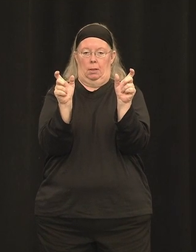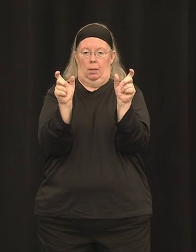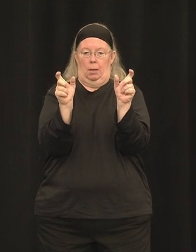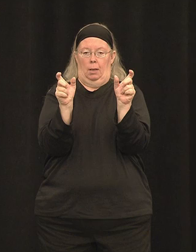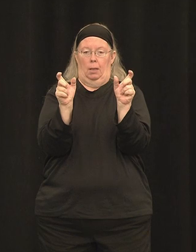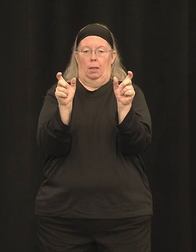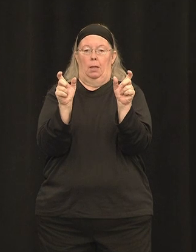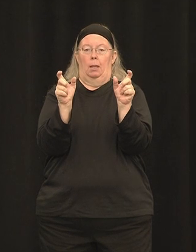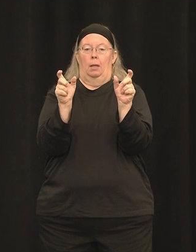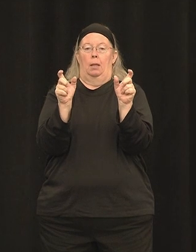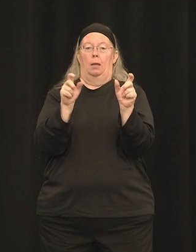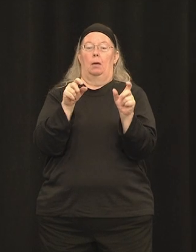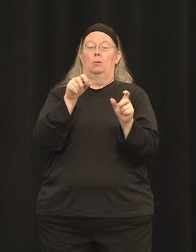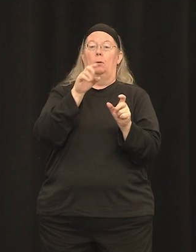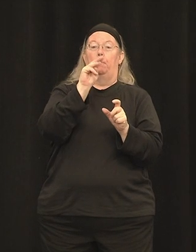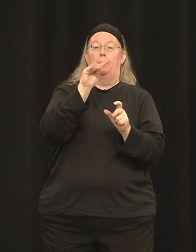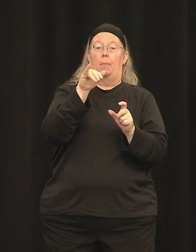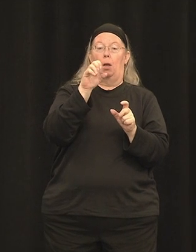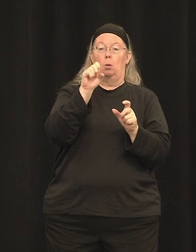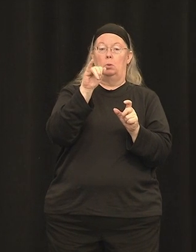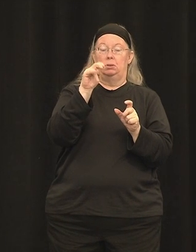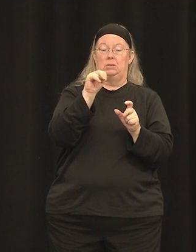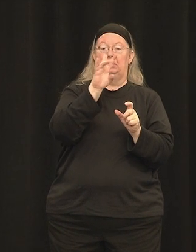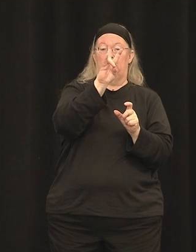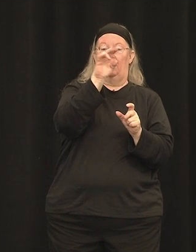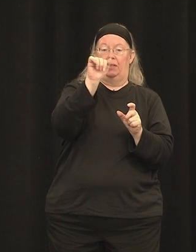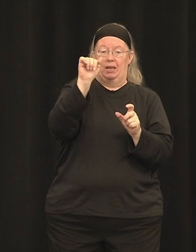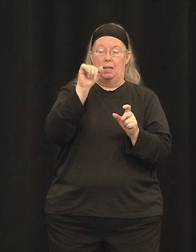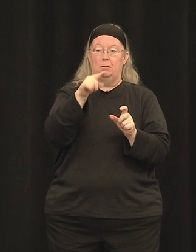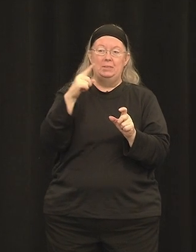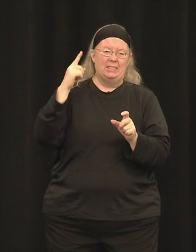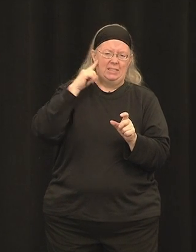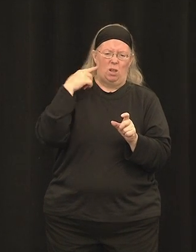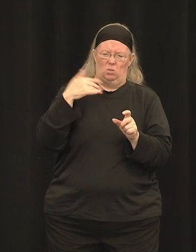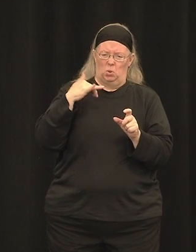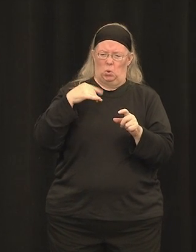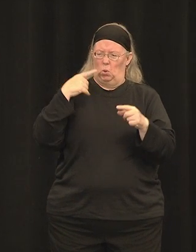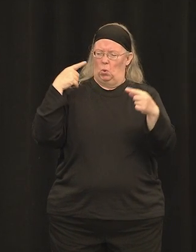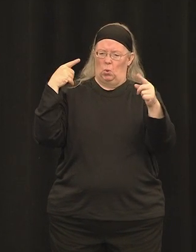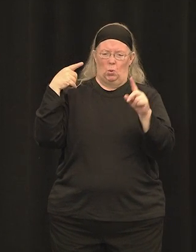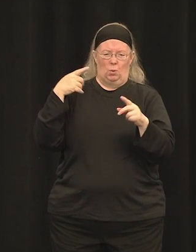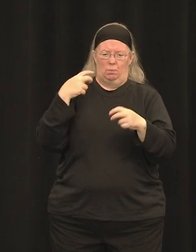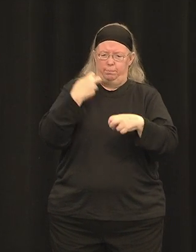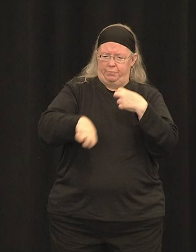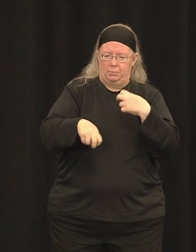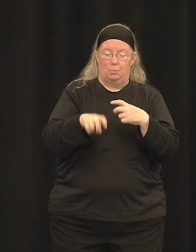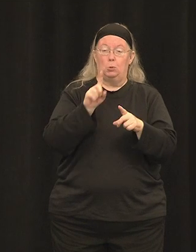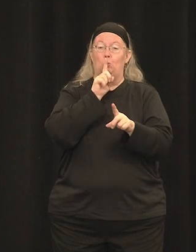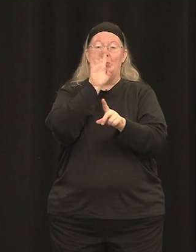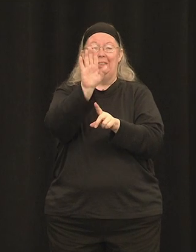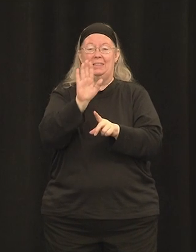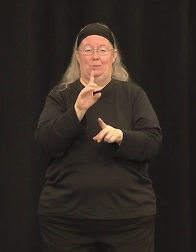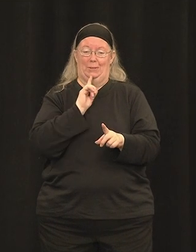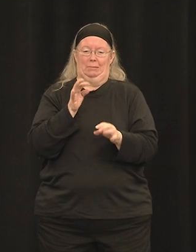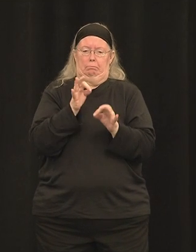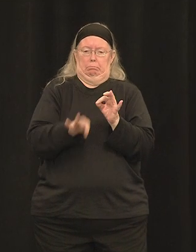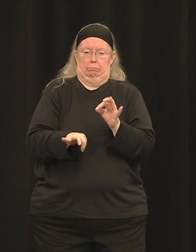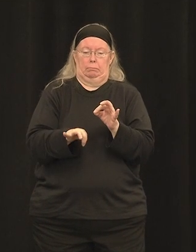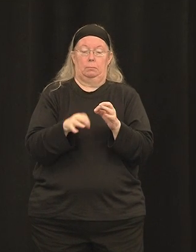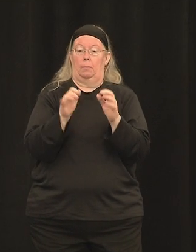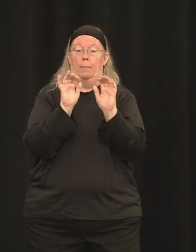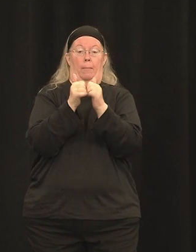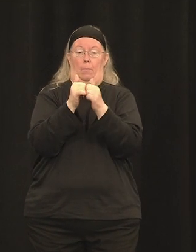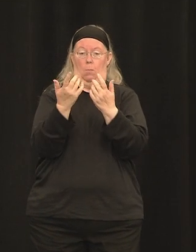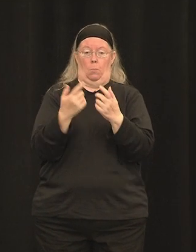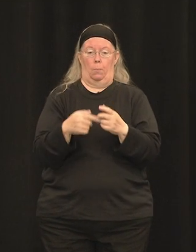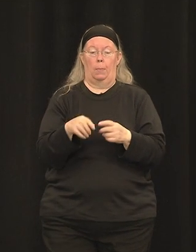So it sounds difficult, but actually if you boil it down, it's pretty simple. What we do is we take the large myosin 7A gene.